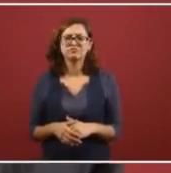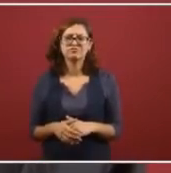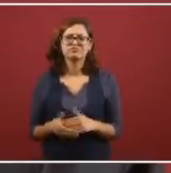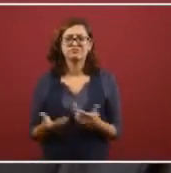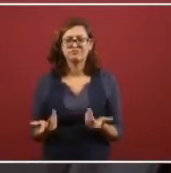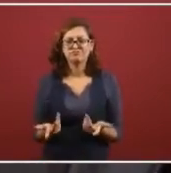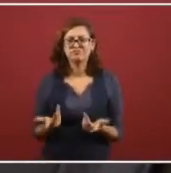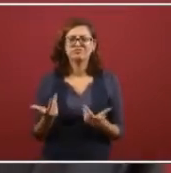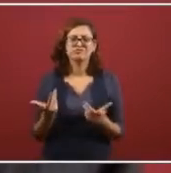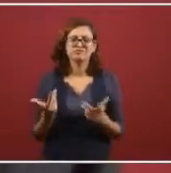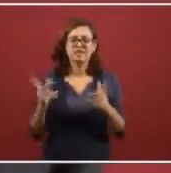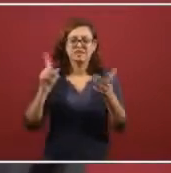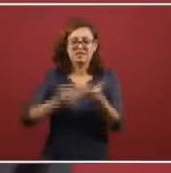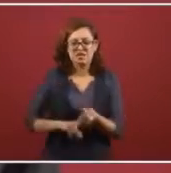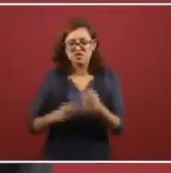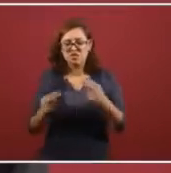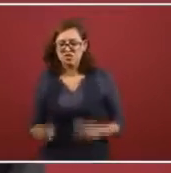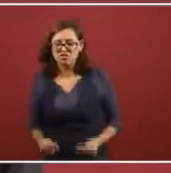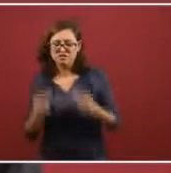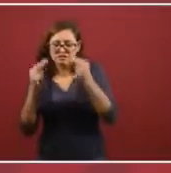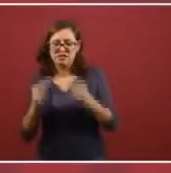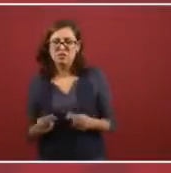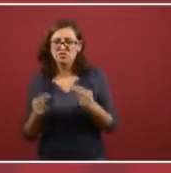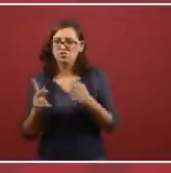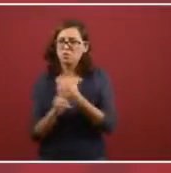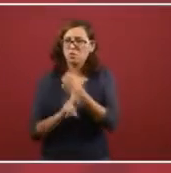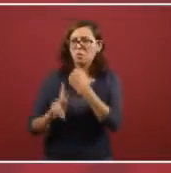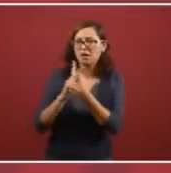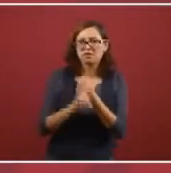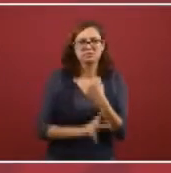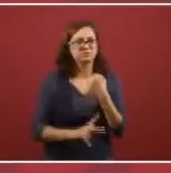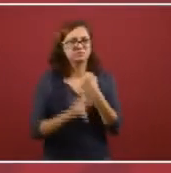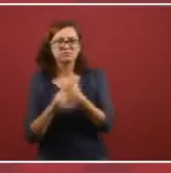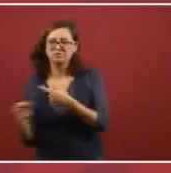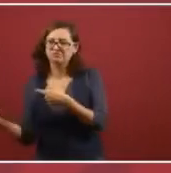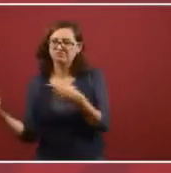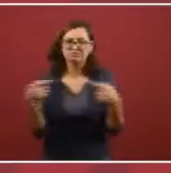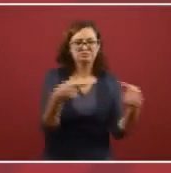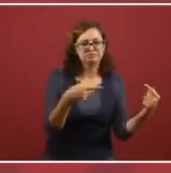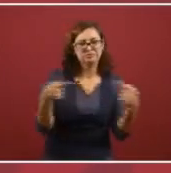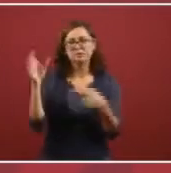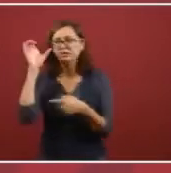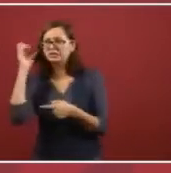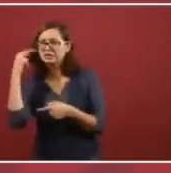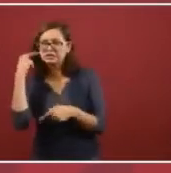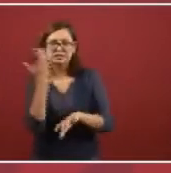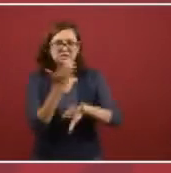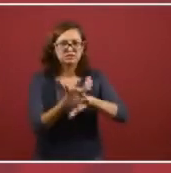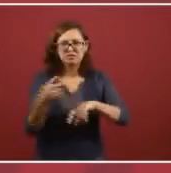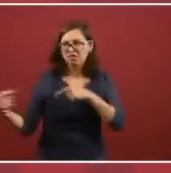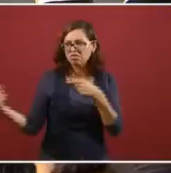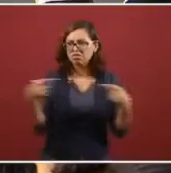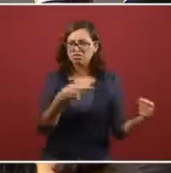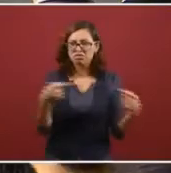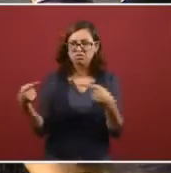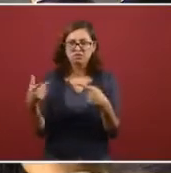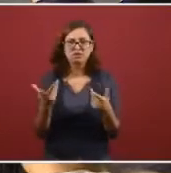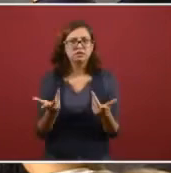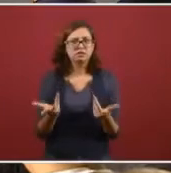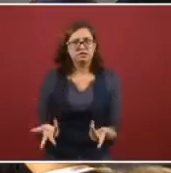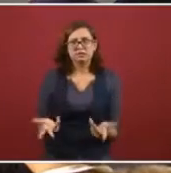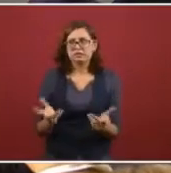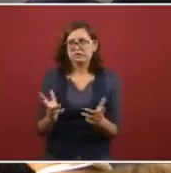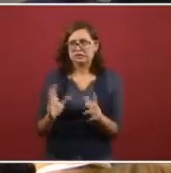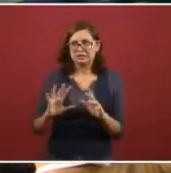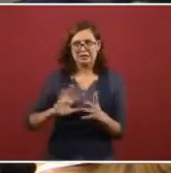The problems with, uh, the threats of, uh, tariffs. And the problems with China and the U.S. All these